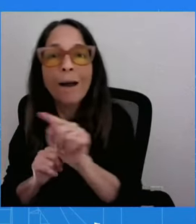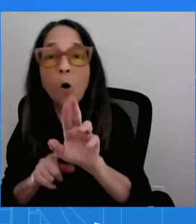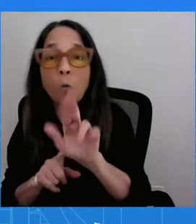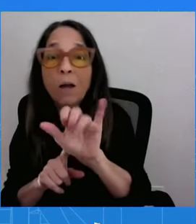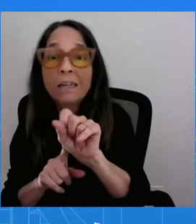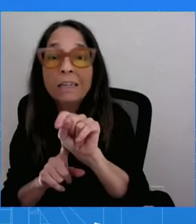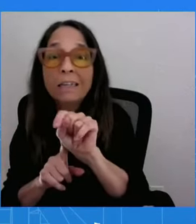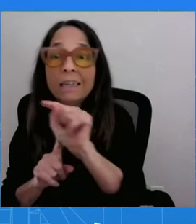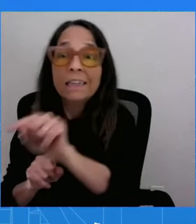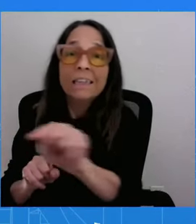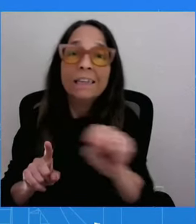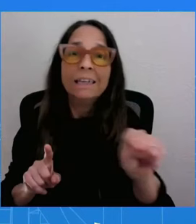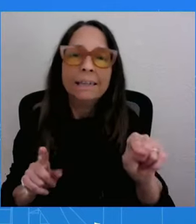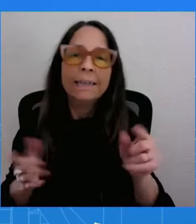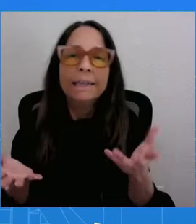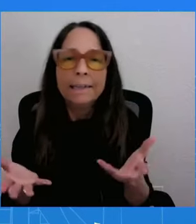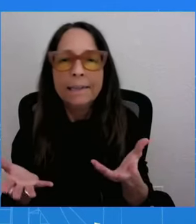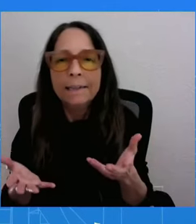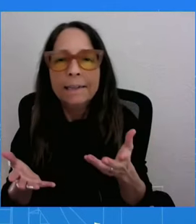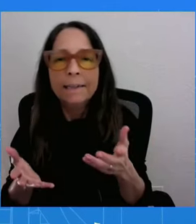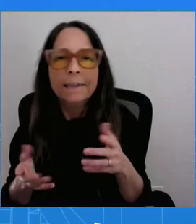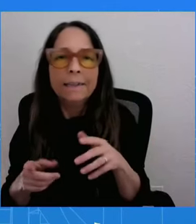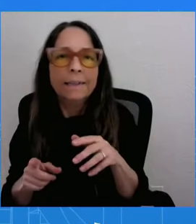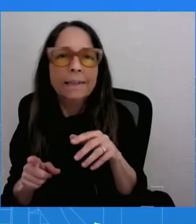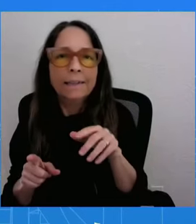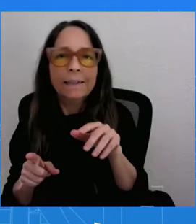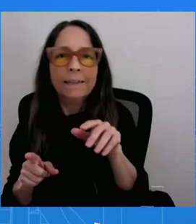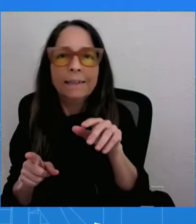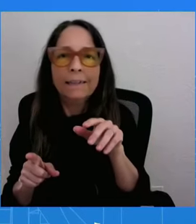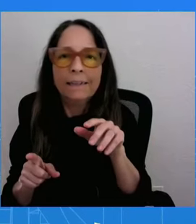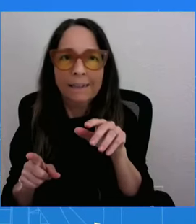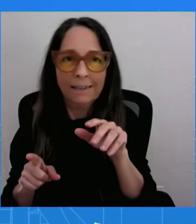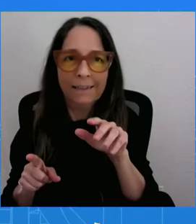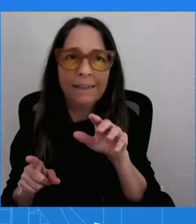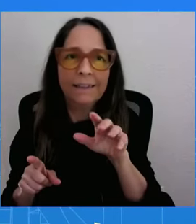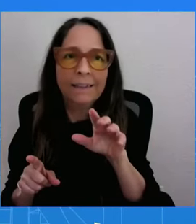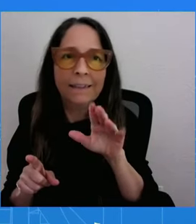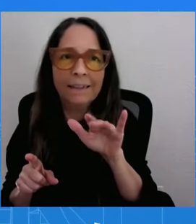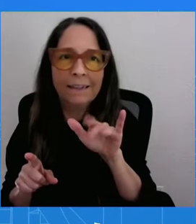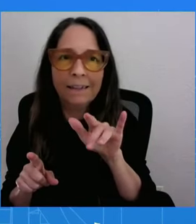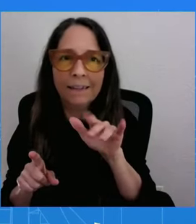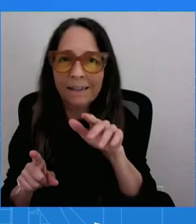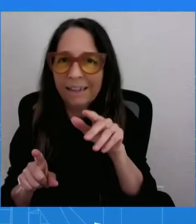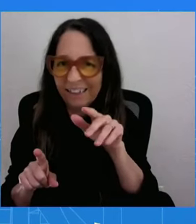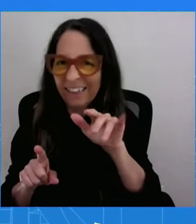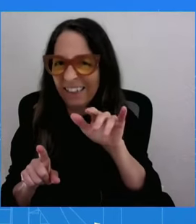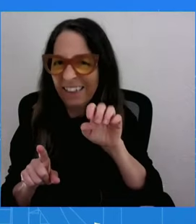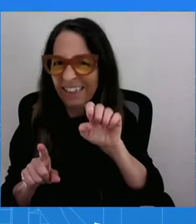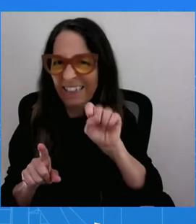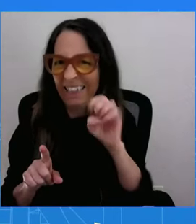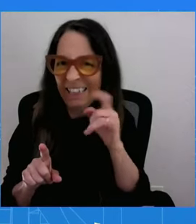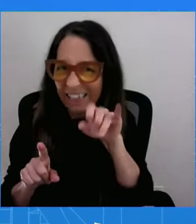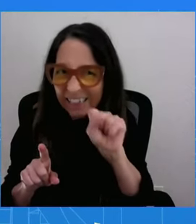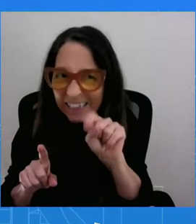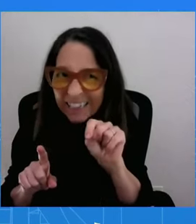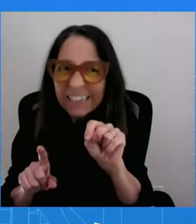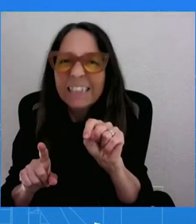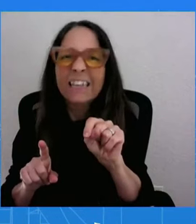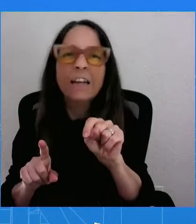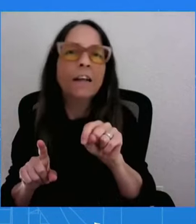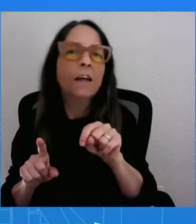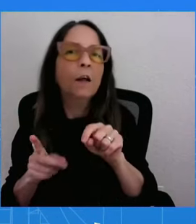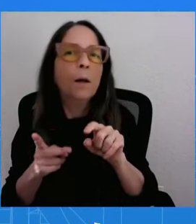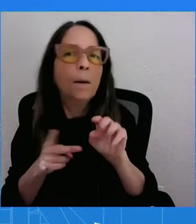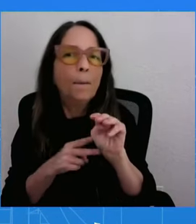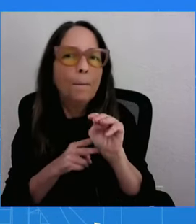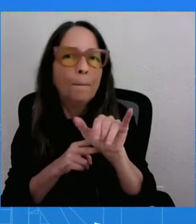the reflection of this administration and what we have been able to do and how we have represented in a